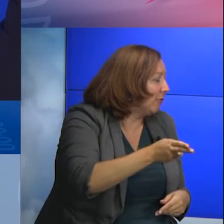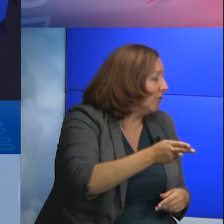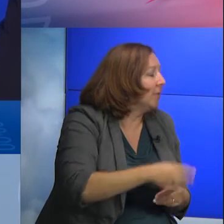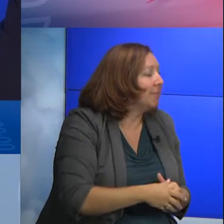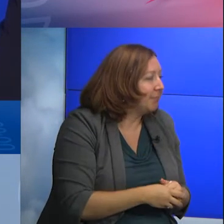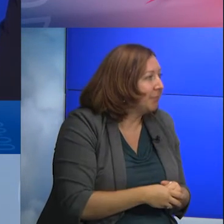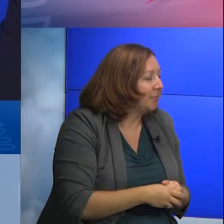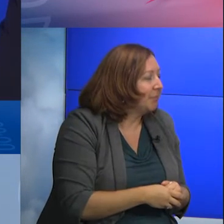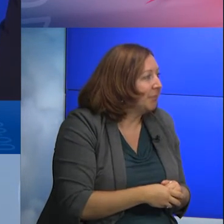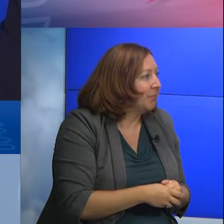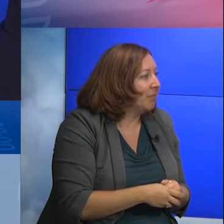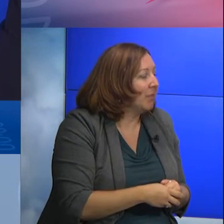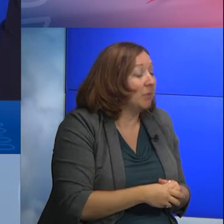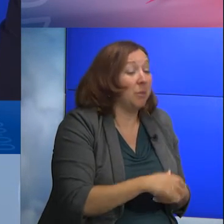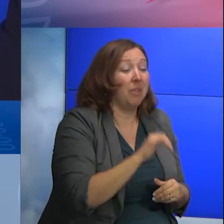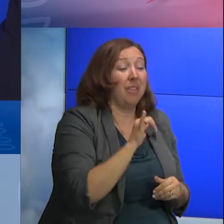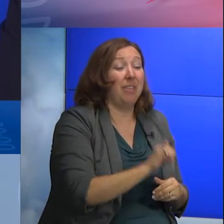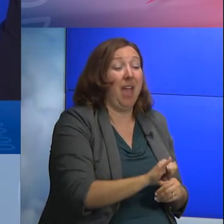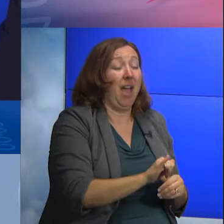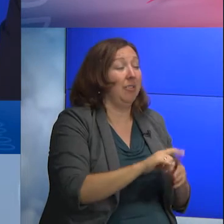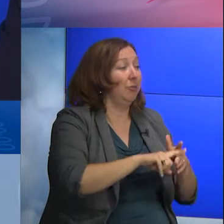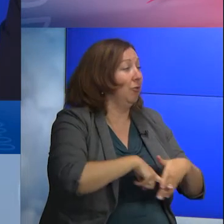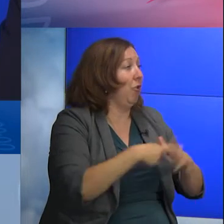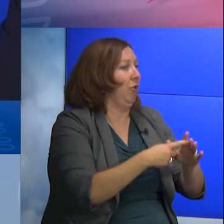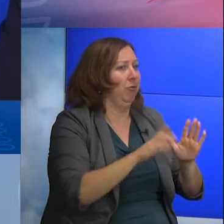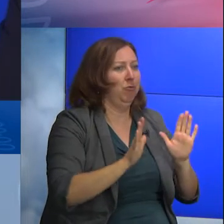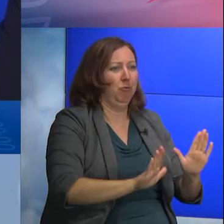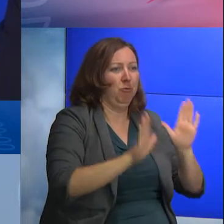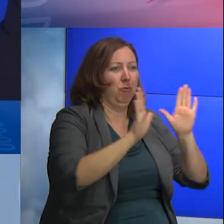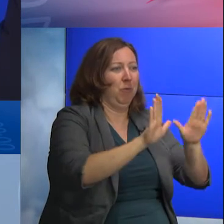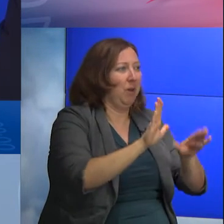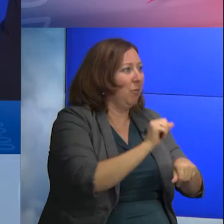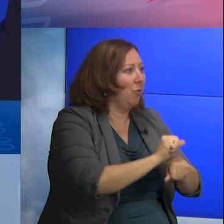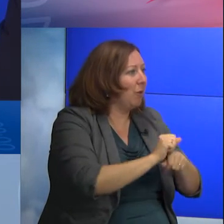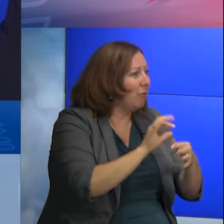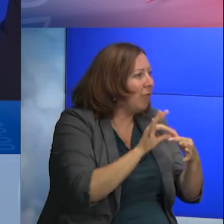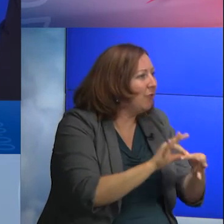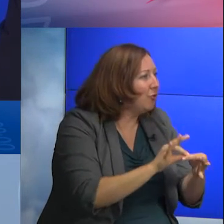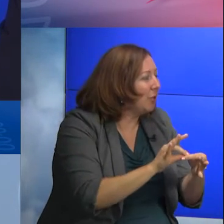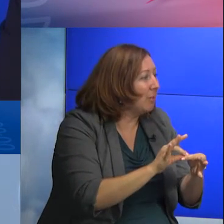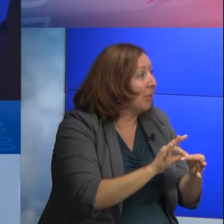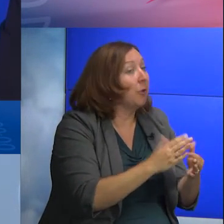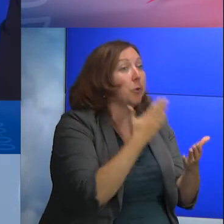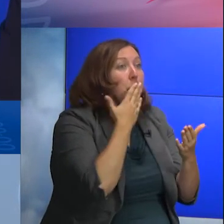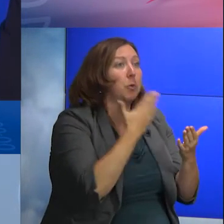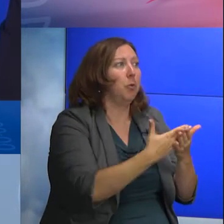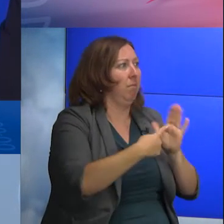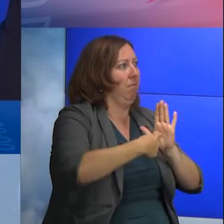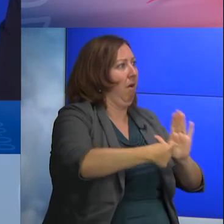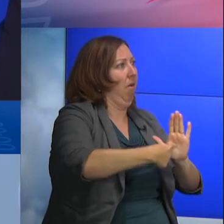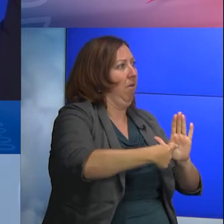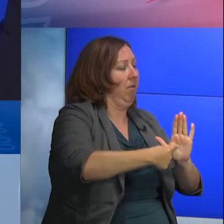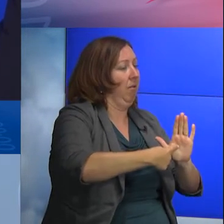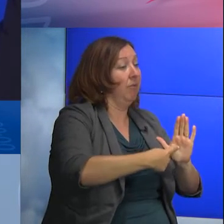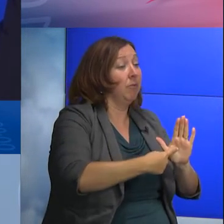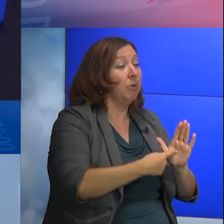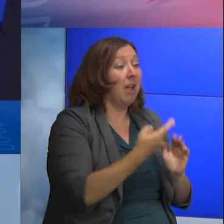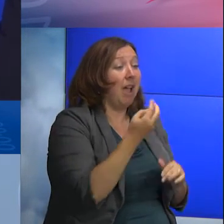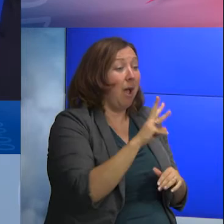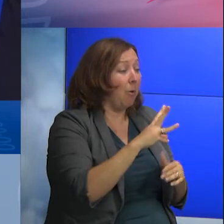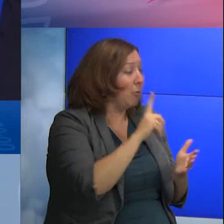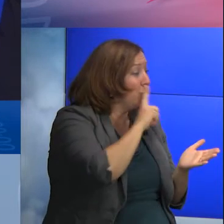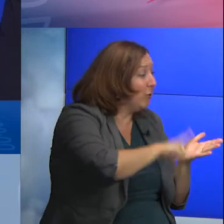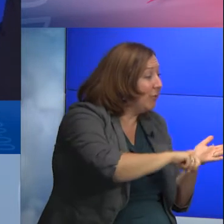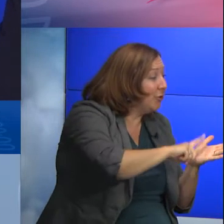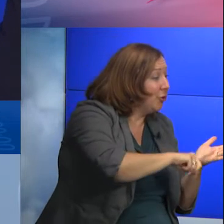So it was a great working relationship, I think a great model for how research can inform